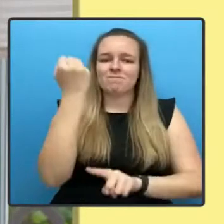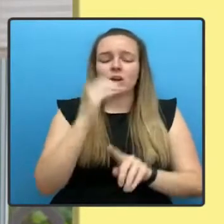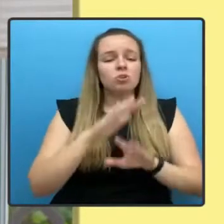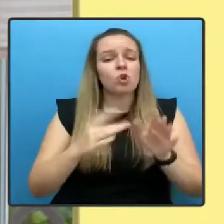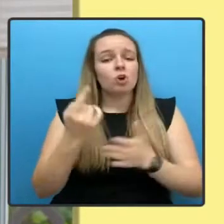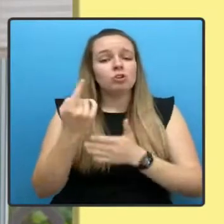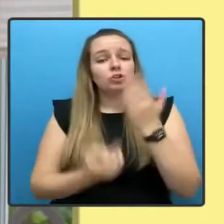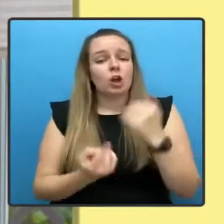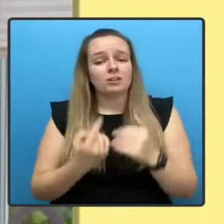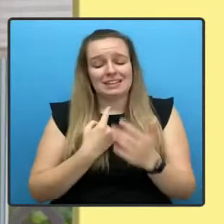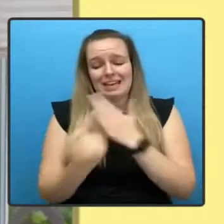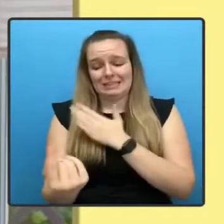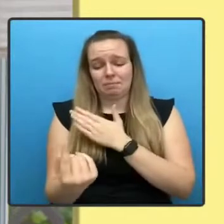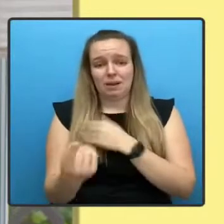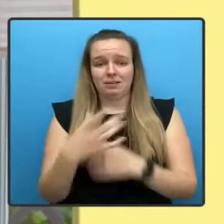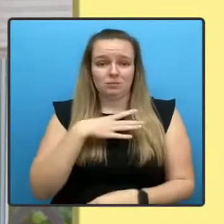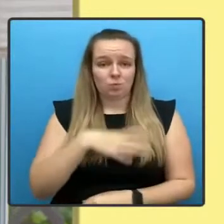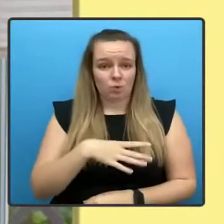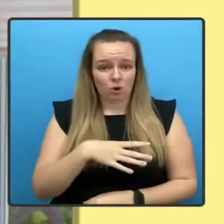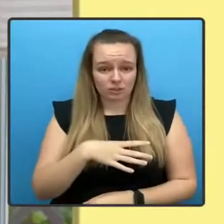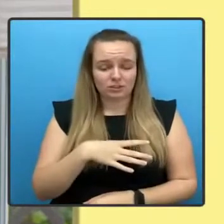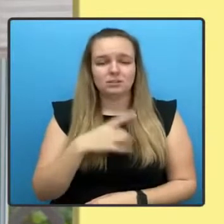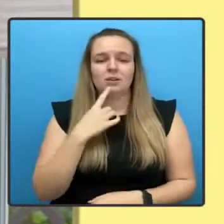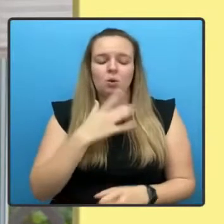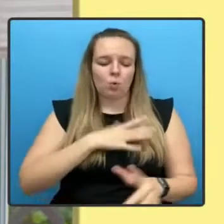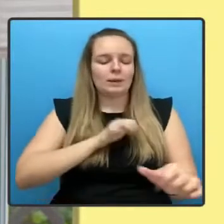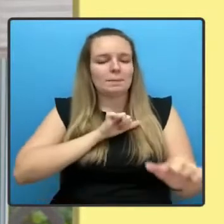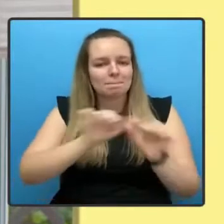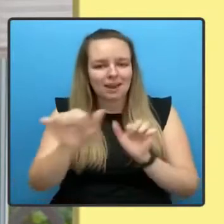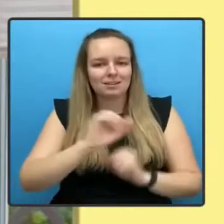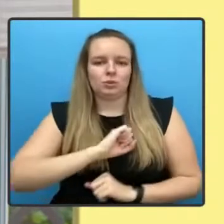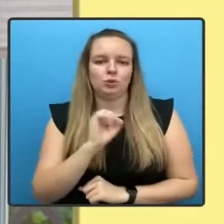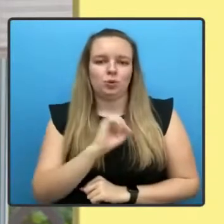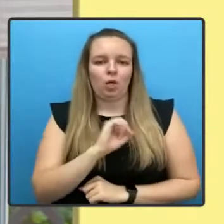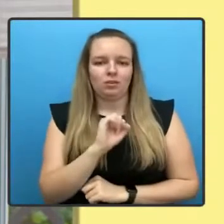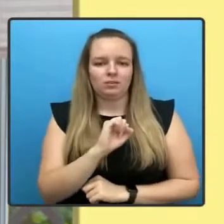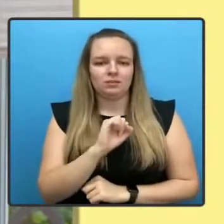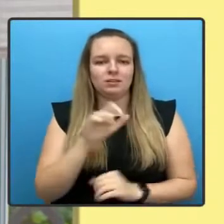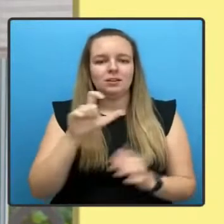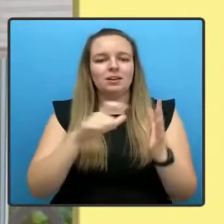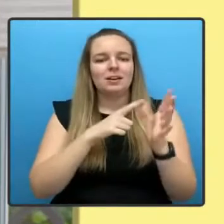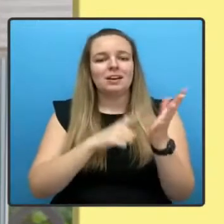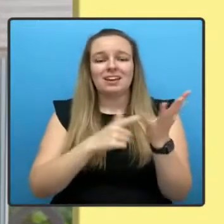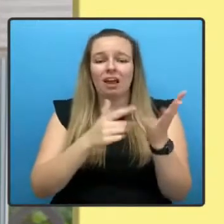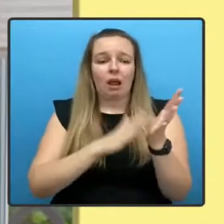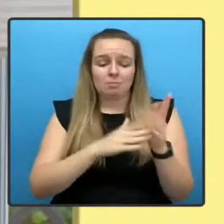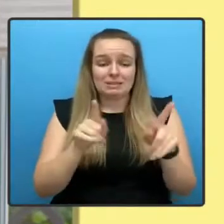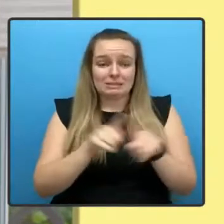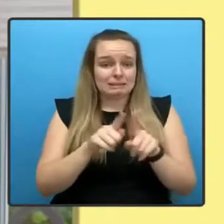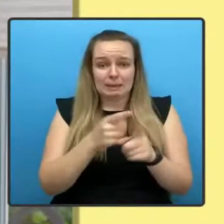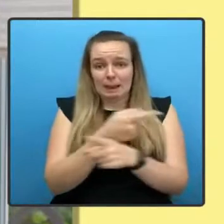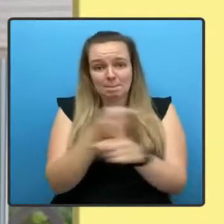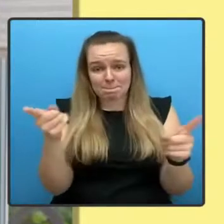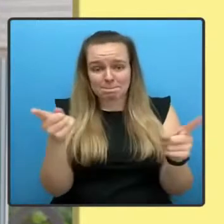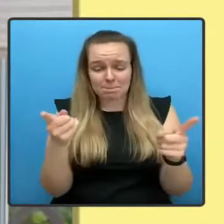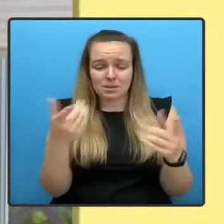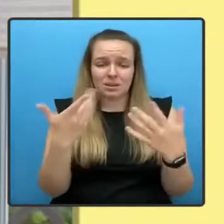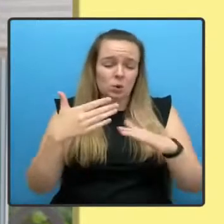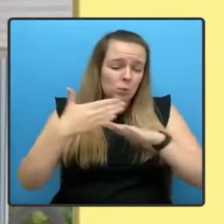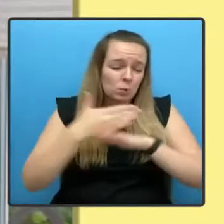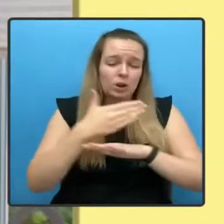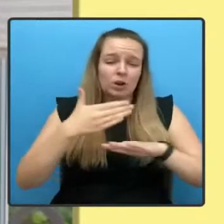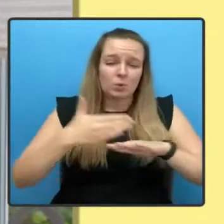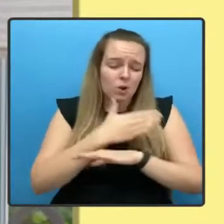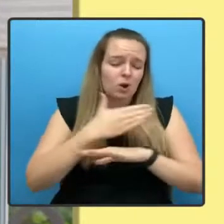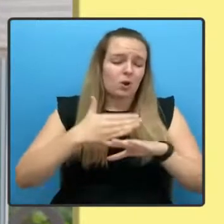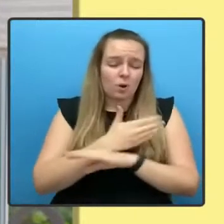for. It was a better Scotland. Callum, like all of you, worked day in, day out to bring about